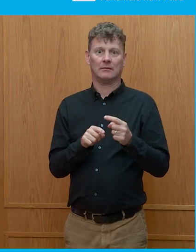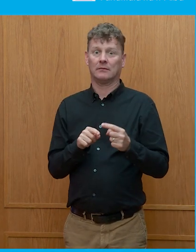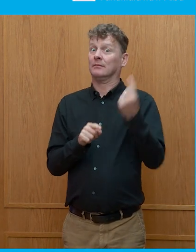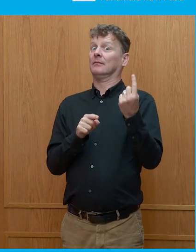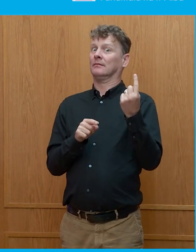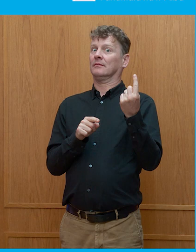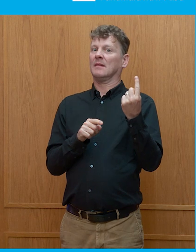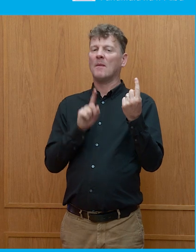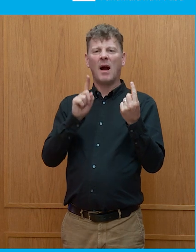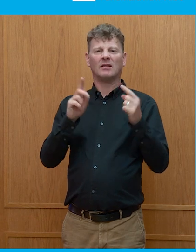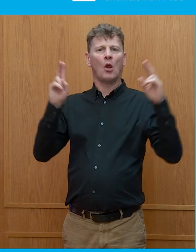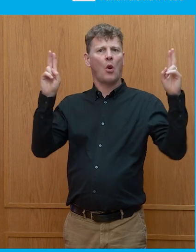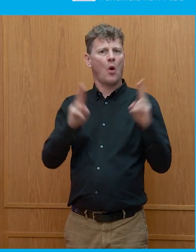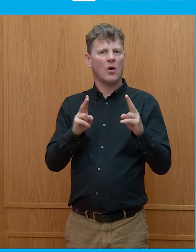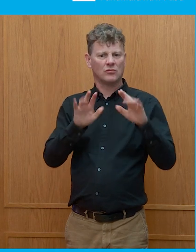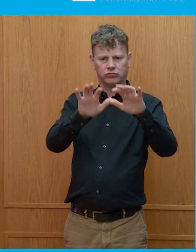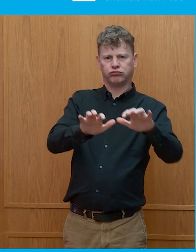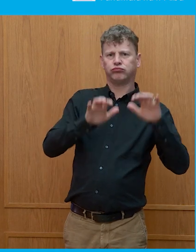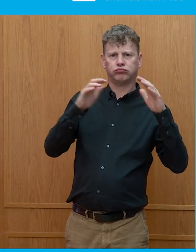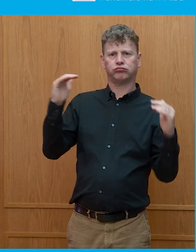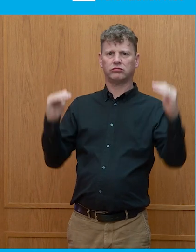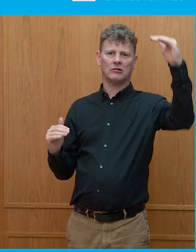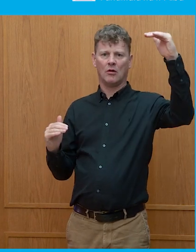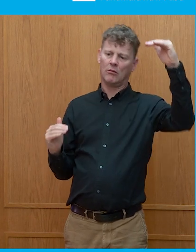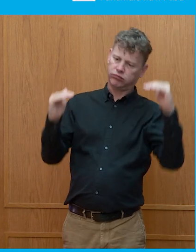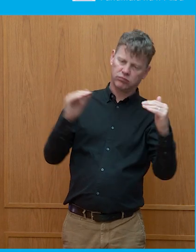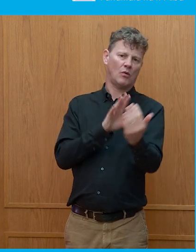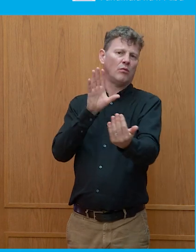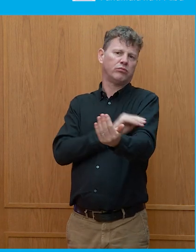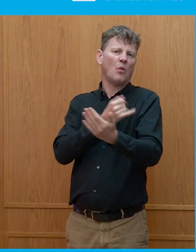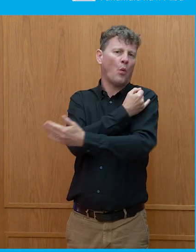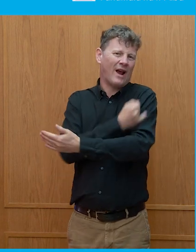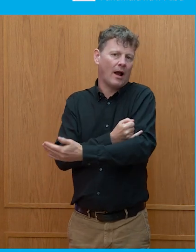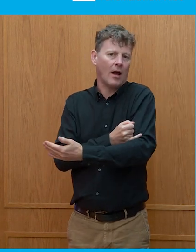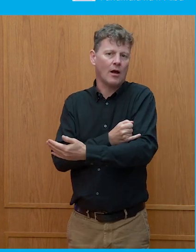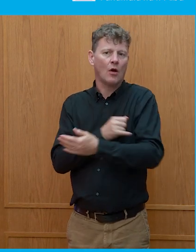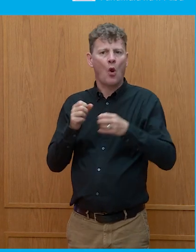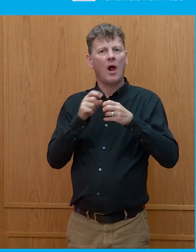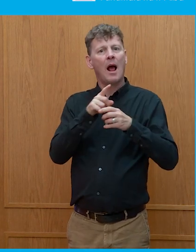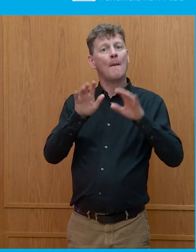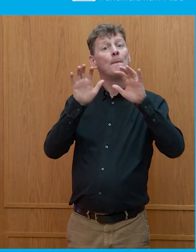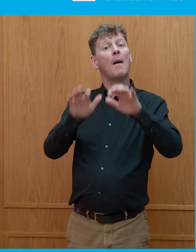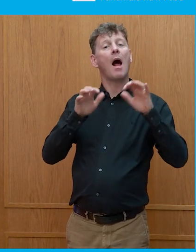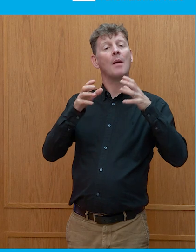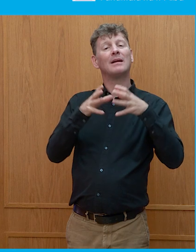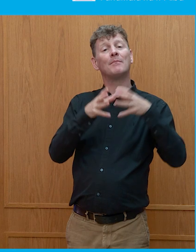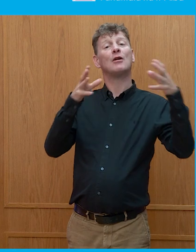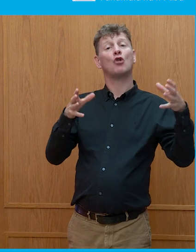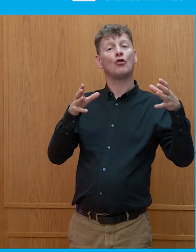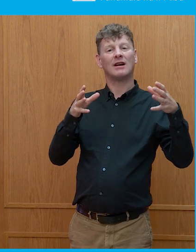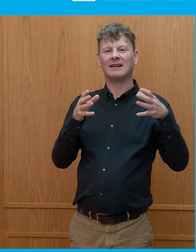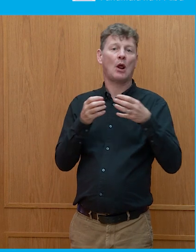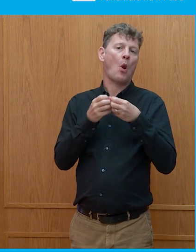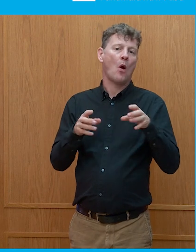kind of weakened. So, yeah, they lost the parliamentary majority, but he's still, yeah.